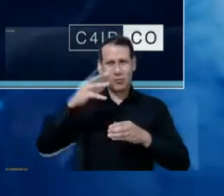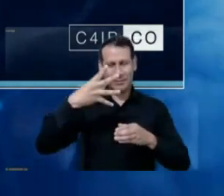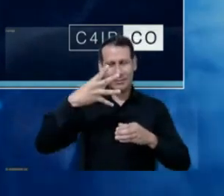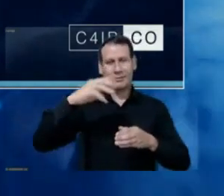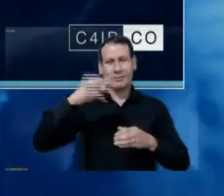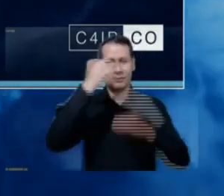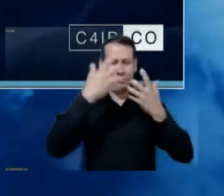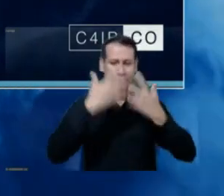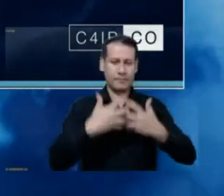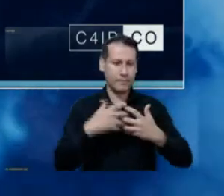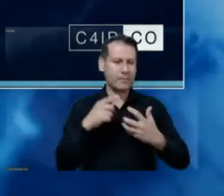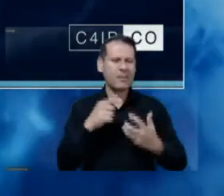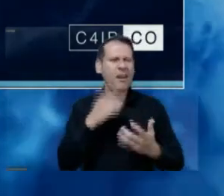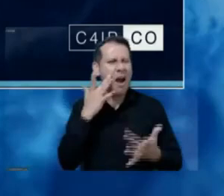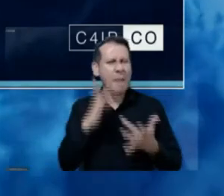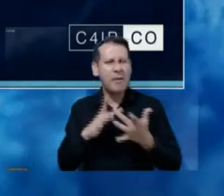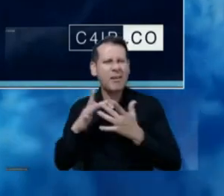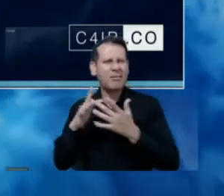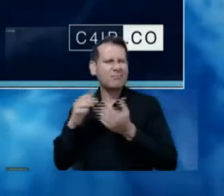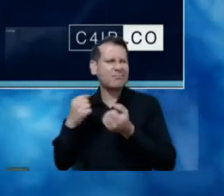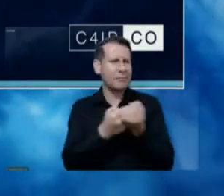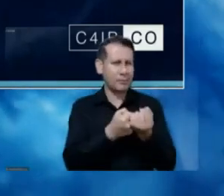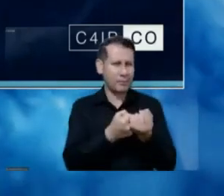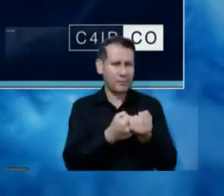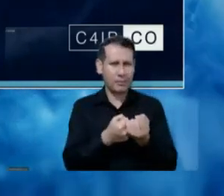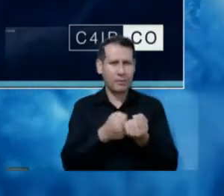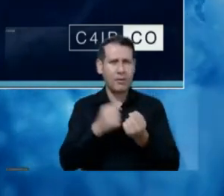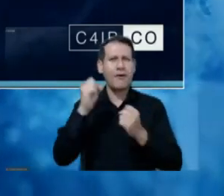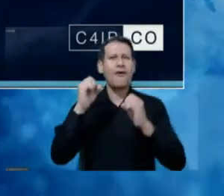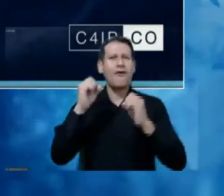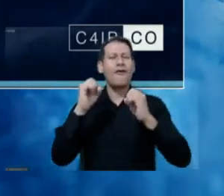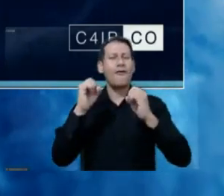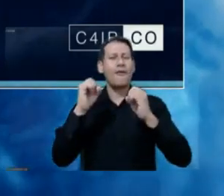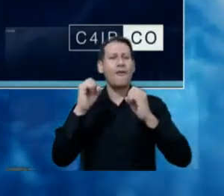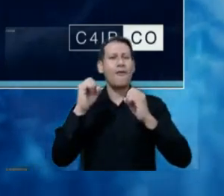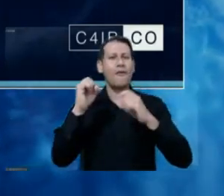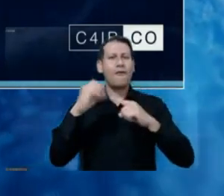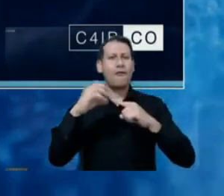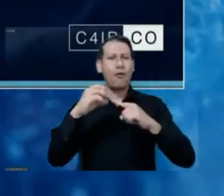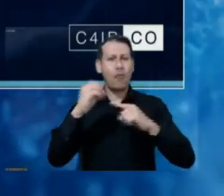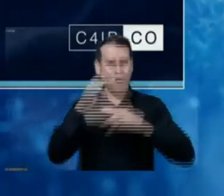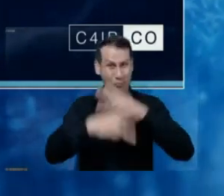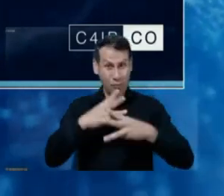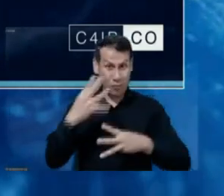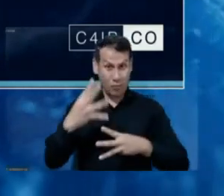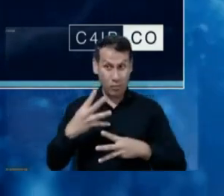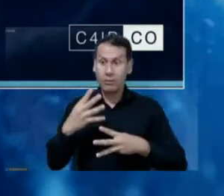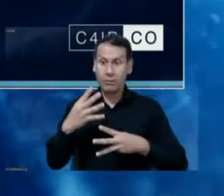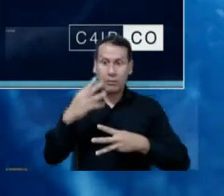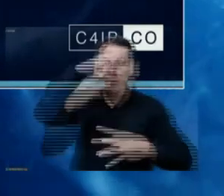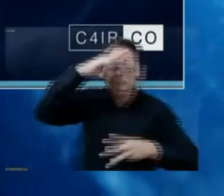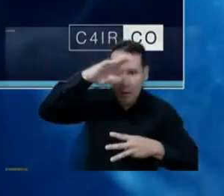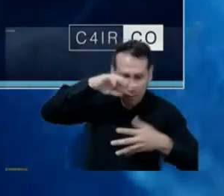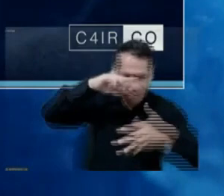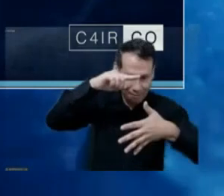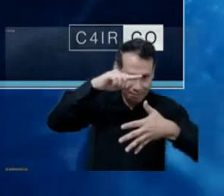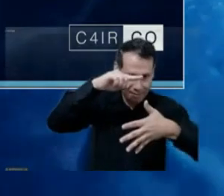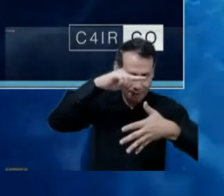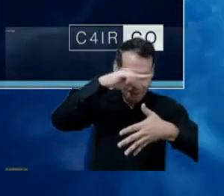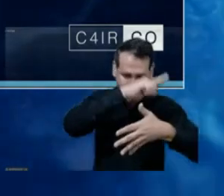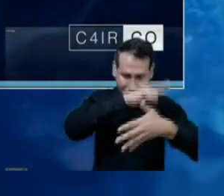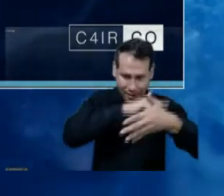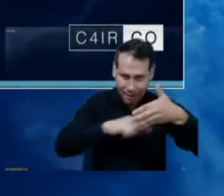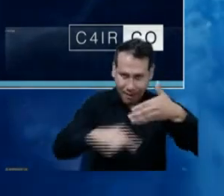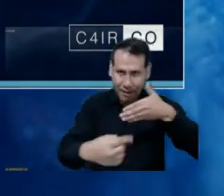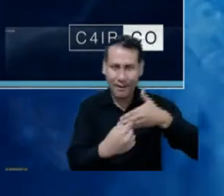to the World Economic Forum, and that serves as support for Latin America. This is the